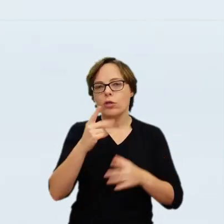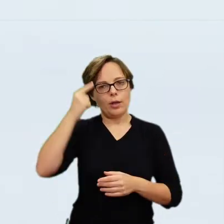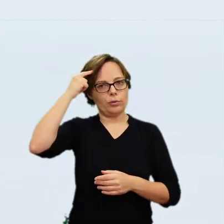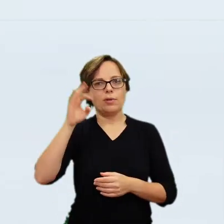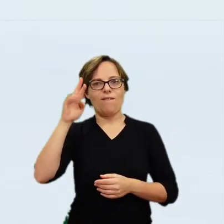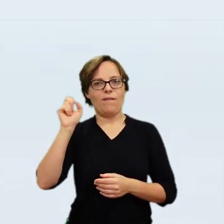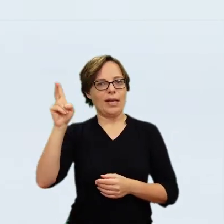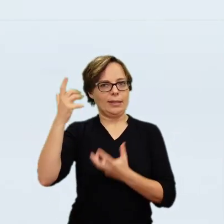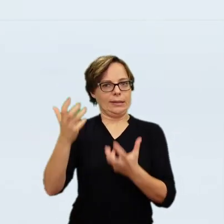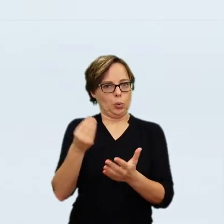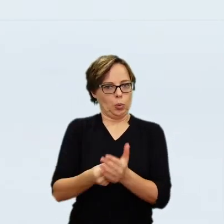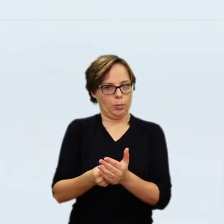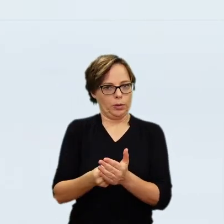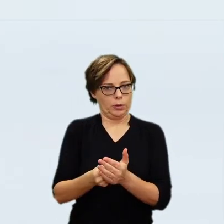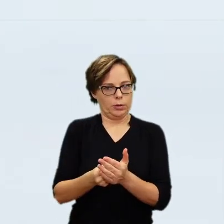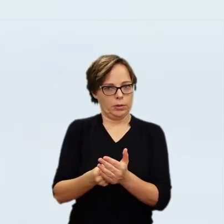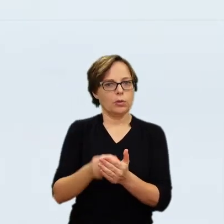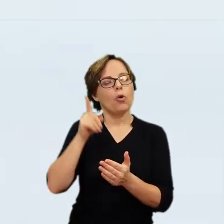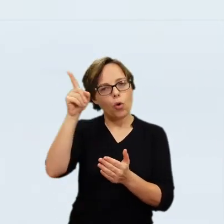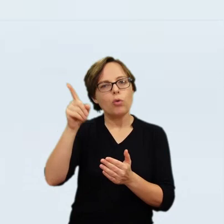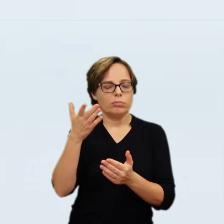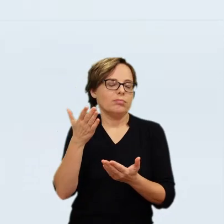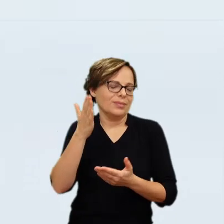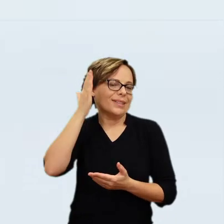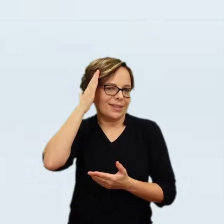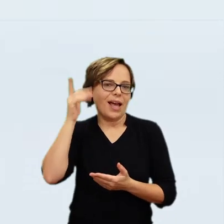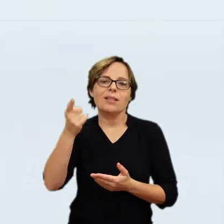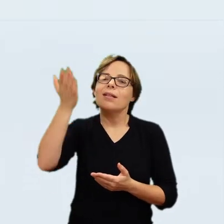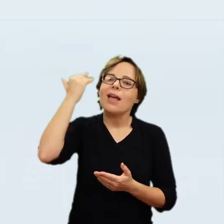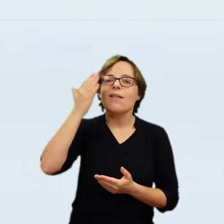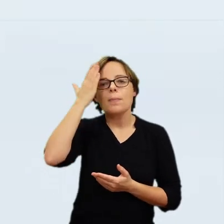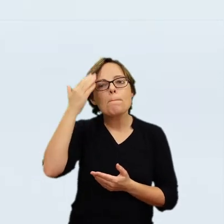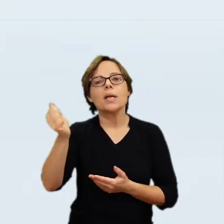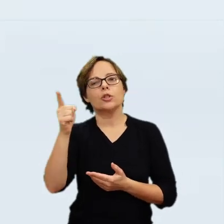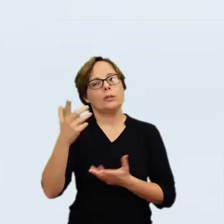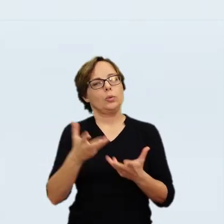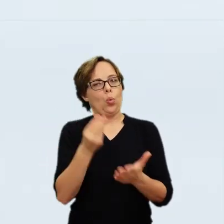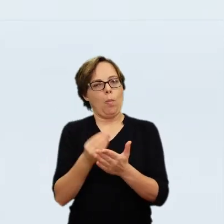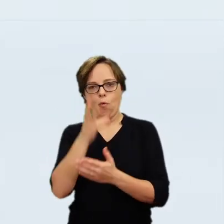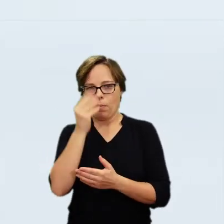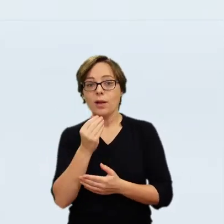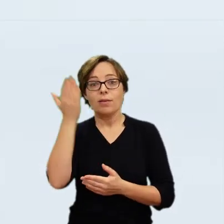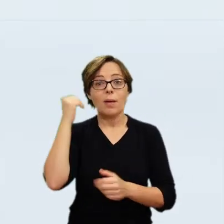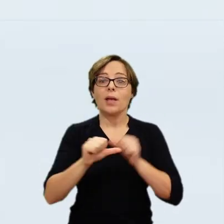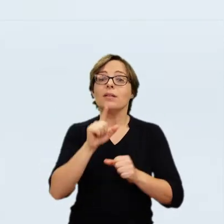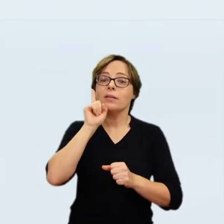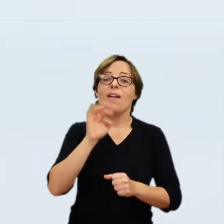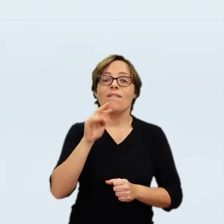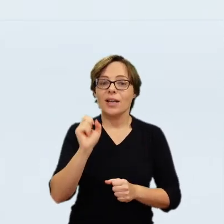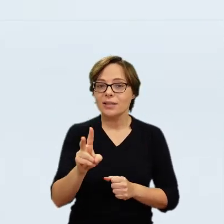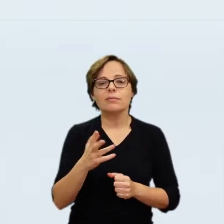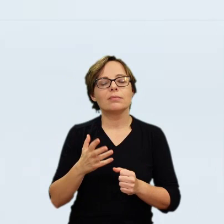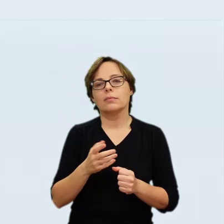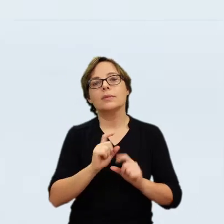Alisovczyk bought in Holland by Count Oginski for the picture gallery of Stanisław August, from where it got into the hands of Prince